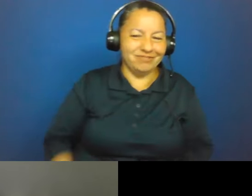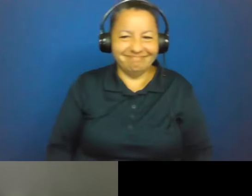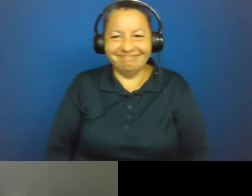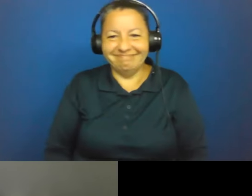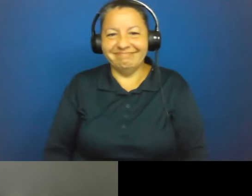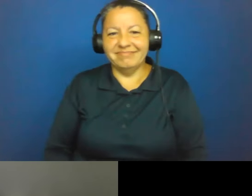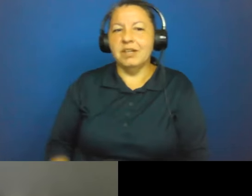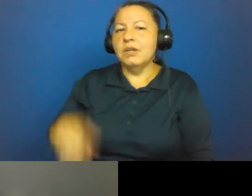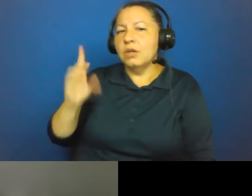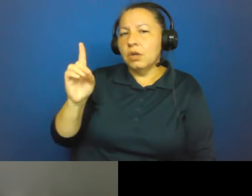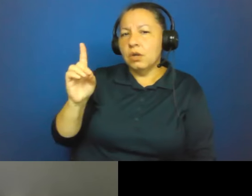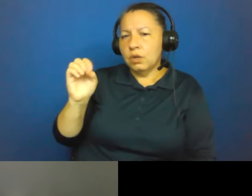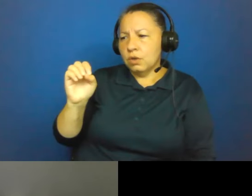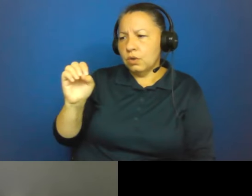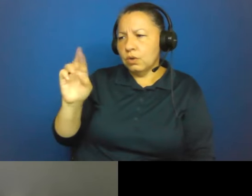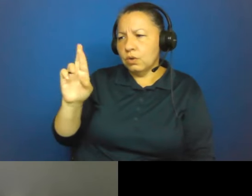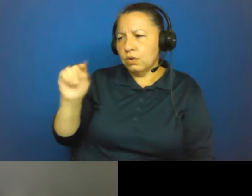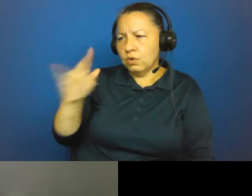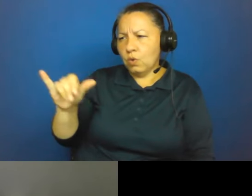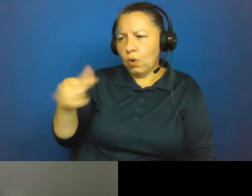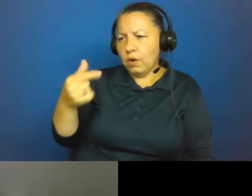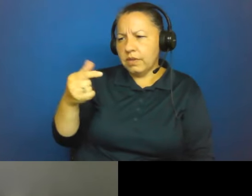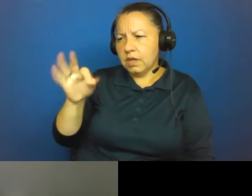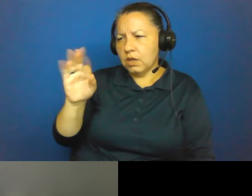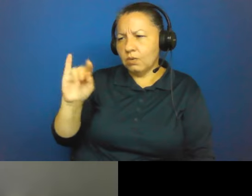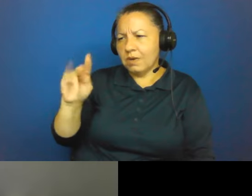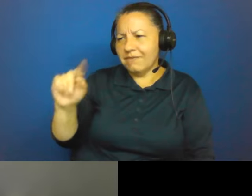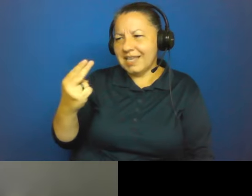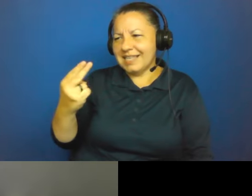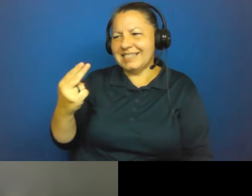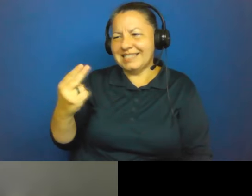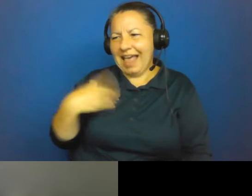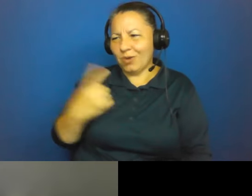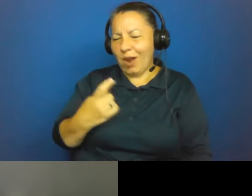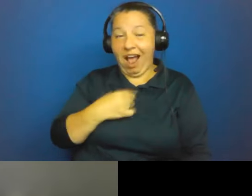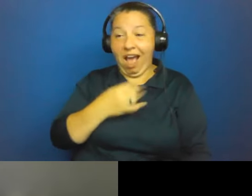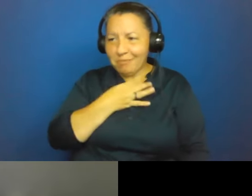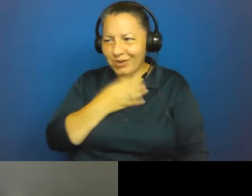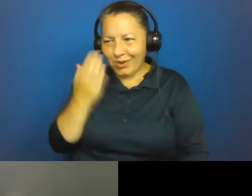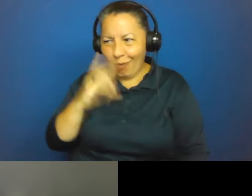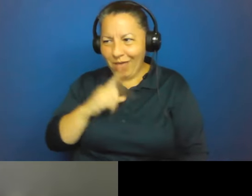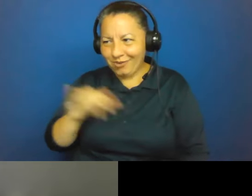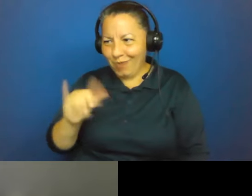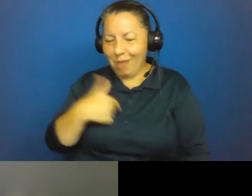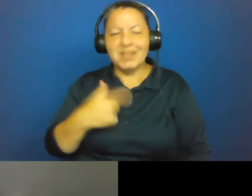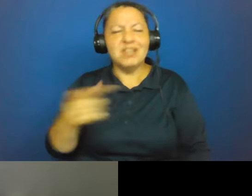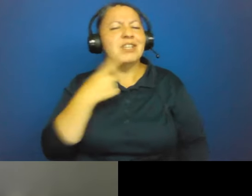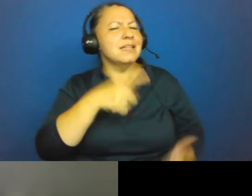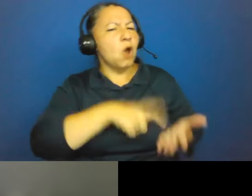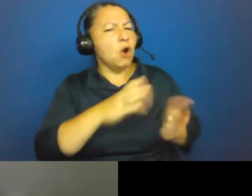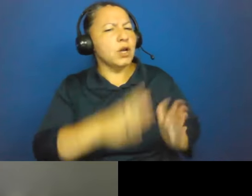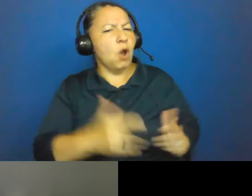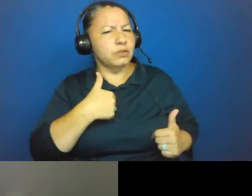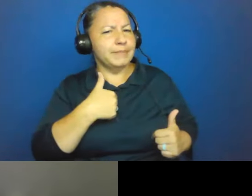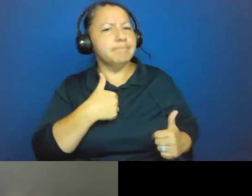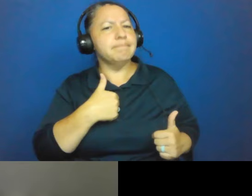Dorothy Griffiths has a question that I'm very curious to know the answer for. As an archaeologist, I'm curious to find out how did